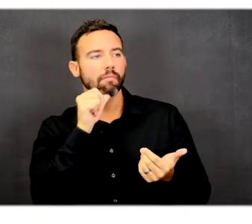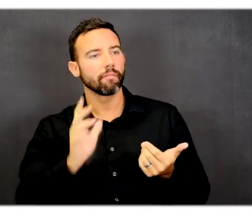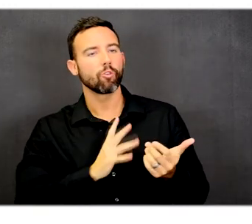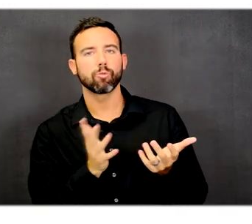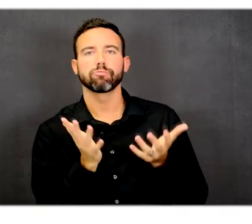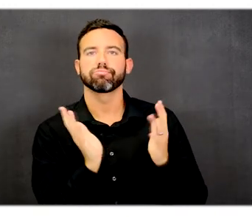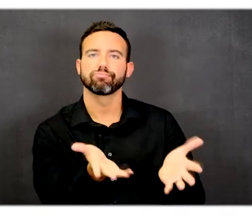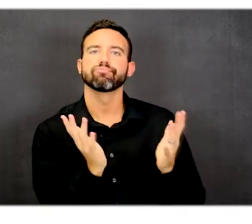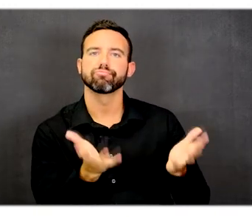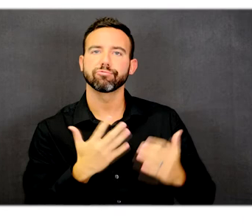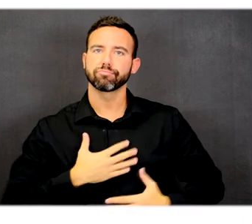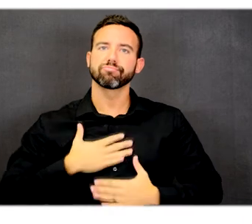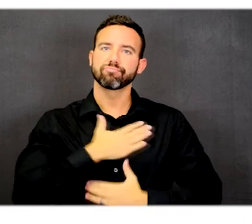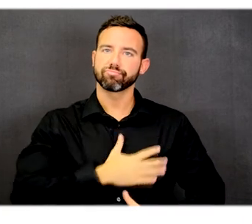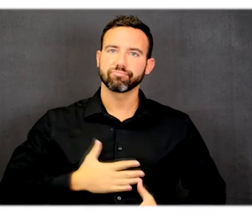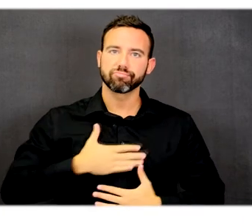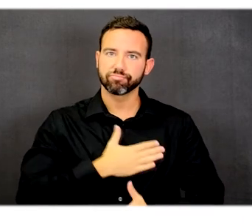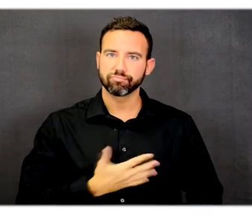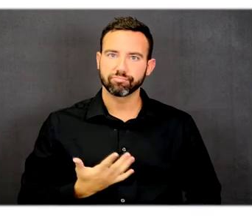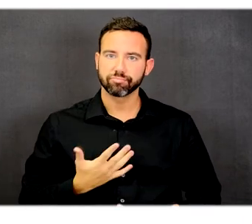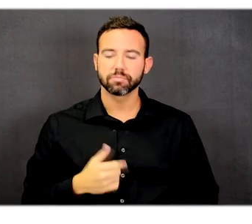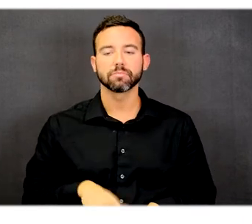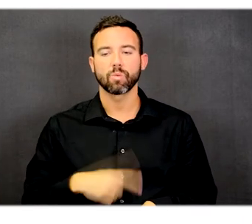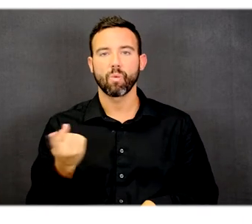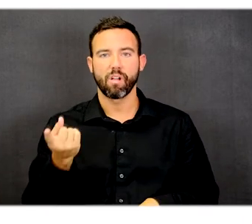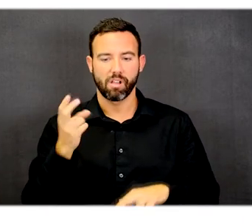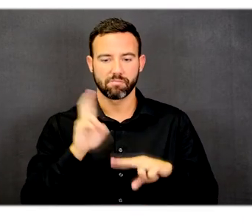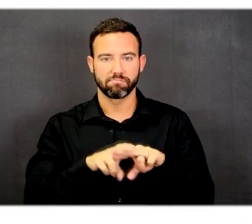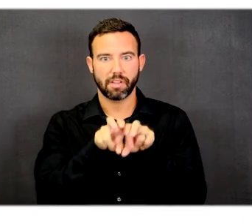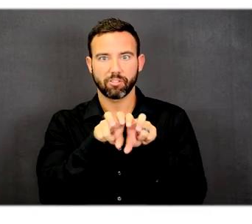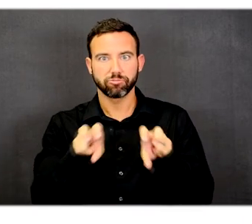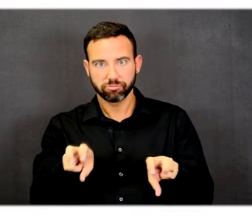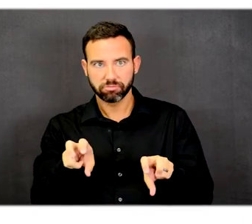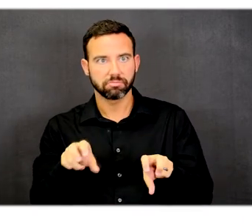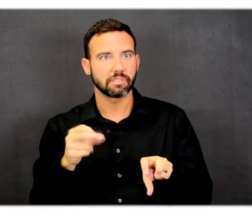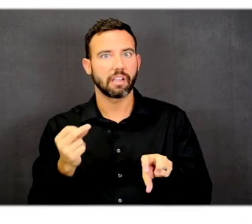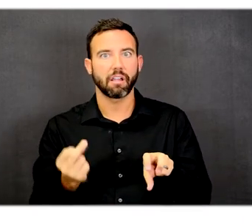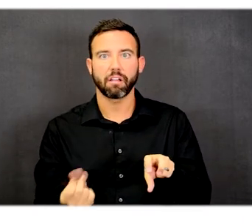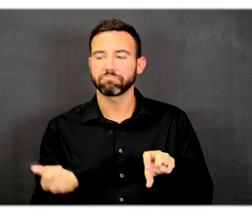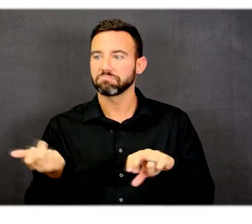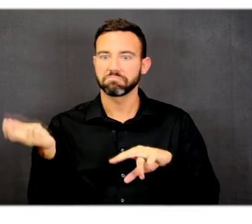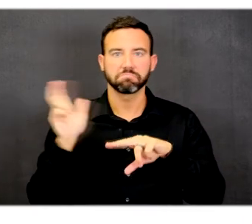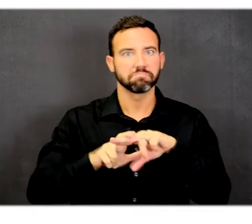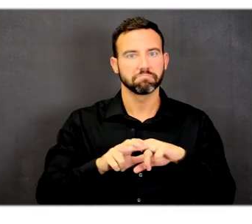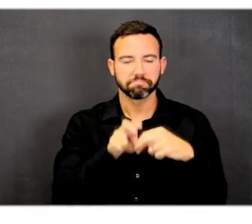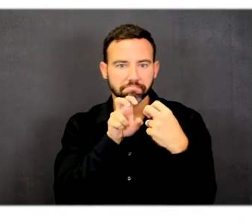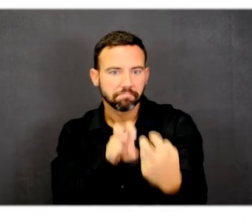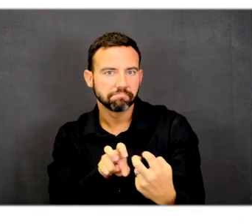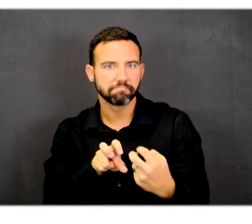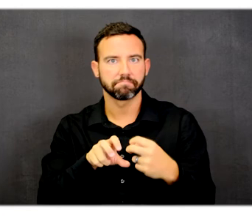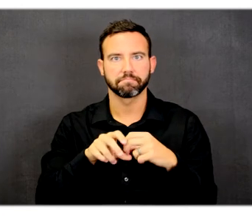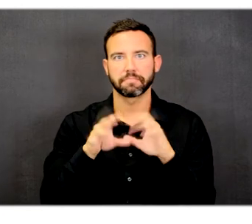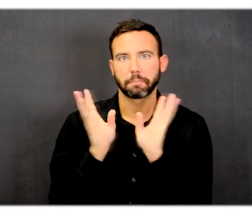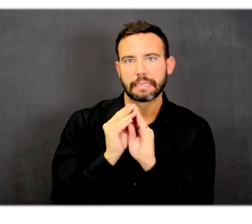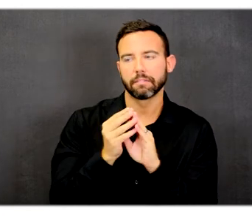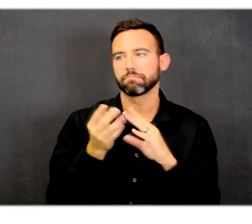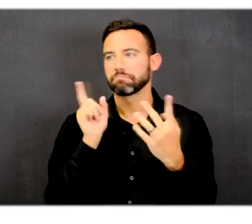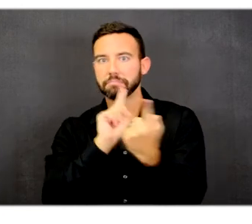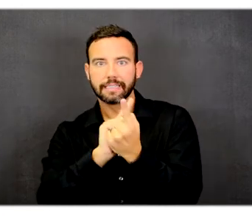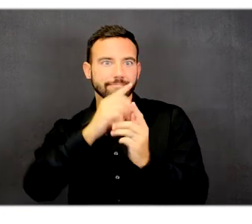There is a central serving stand-up bench to handle something quickly, talk to someone, or have a meet and greet.